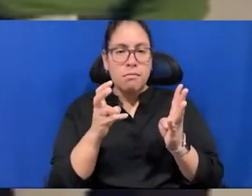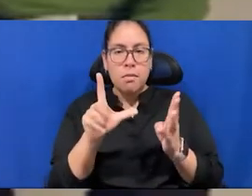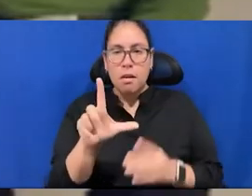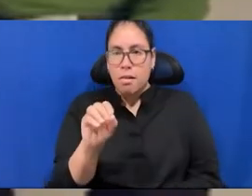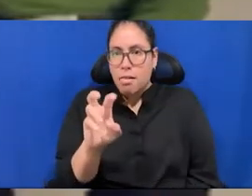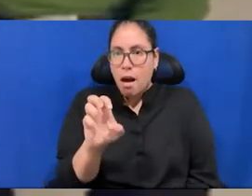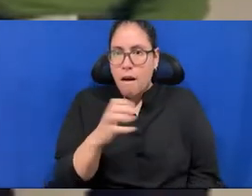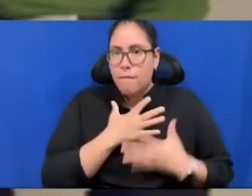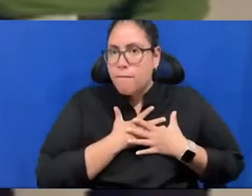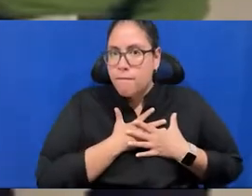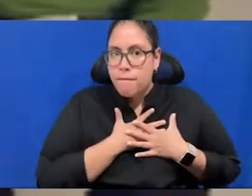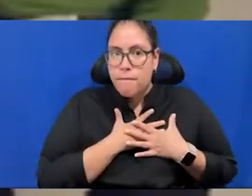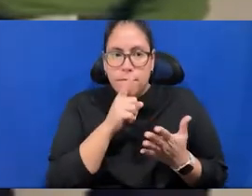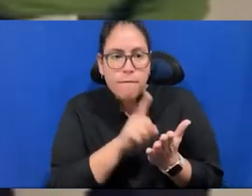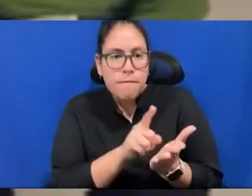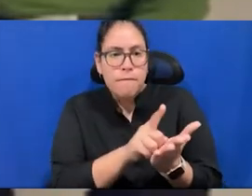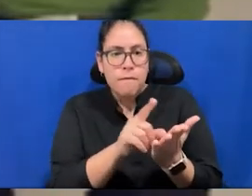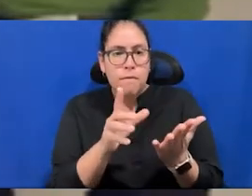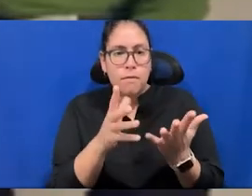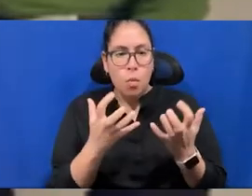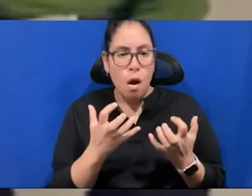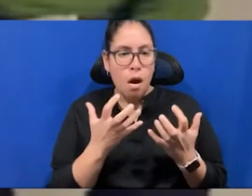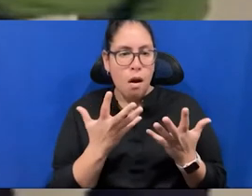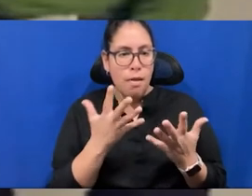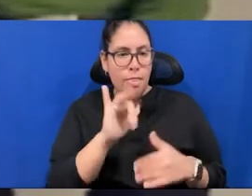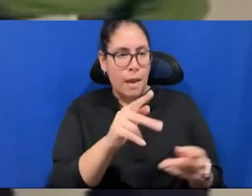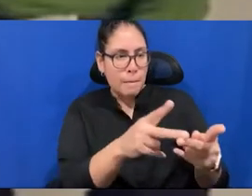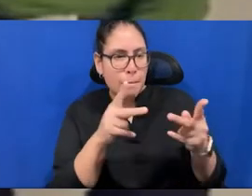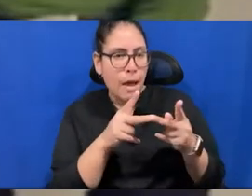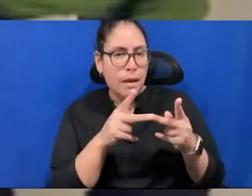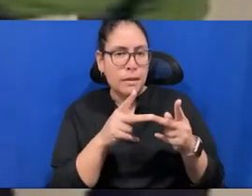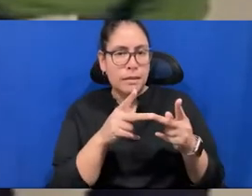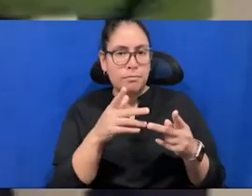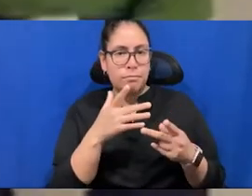place that it makes you then develop something.